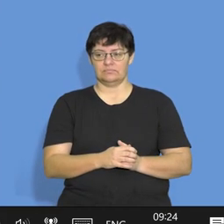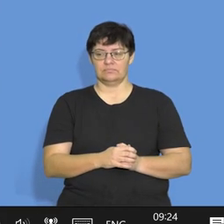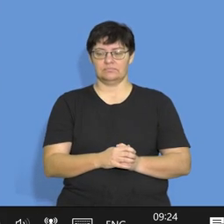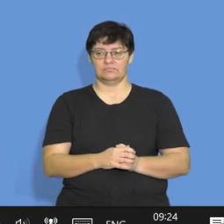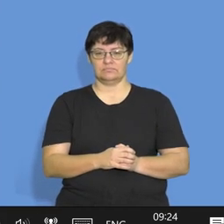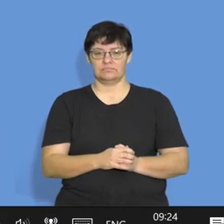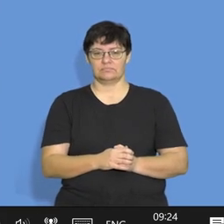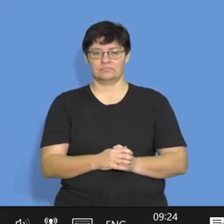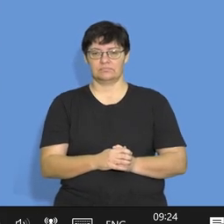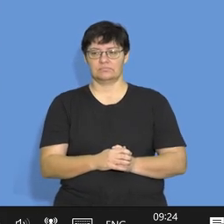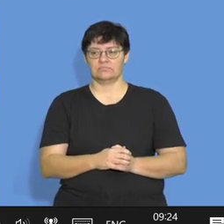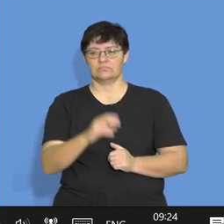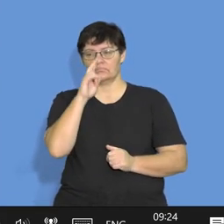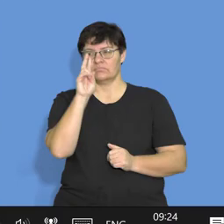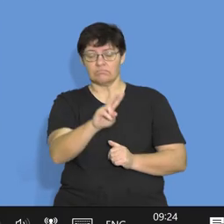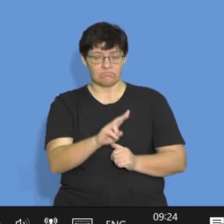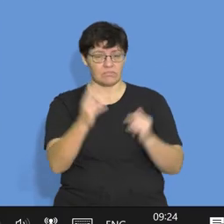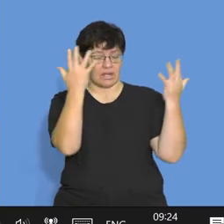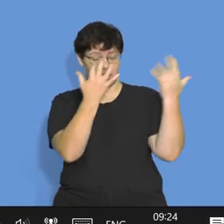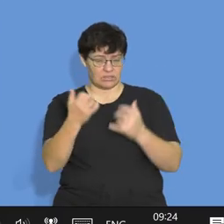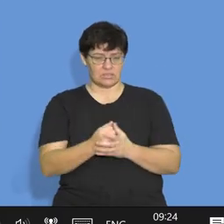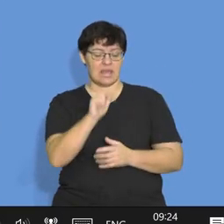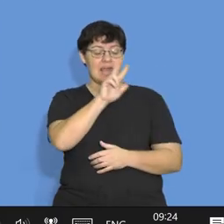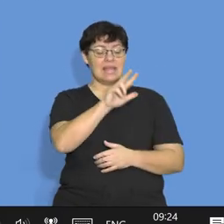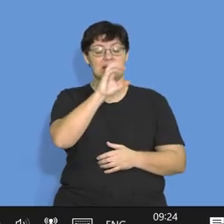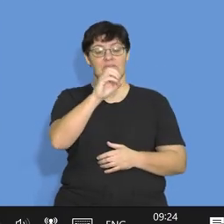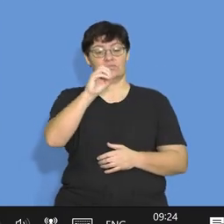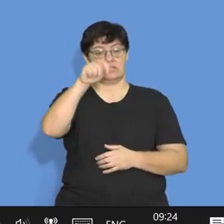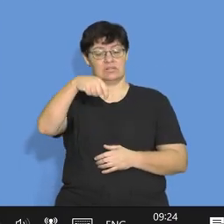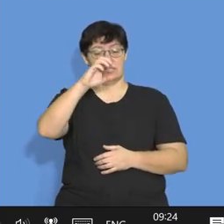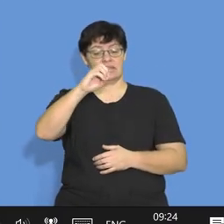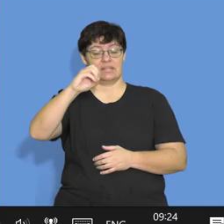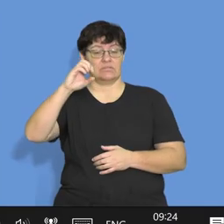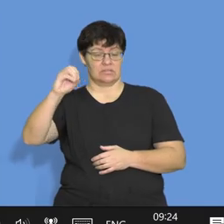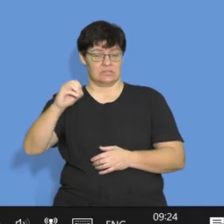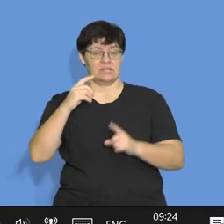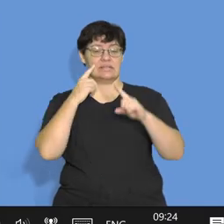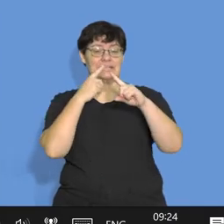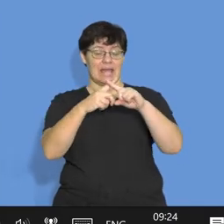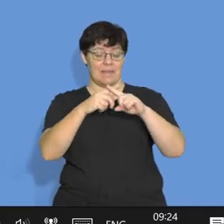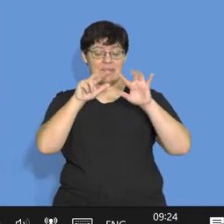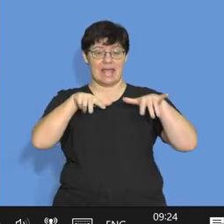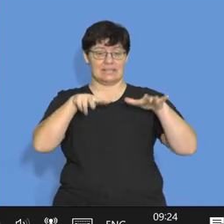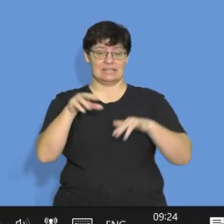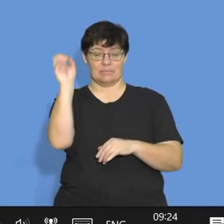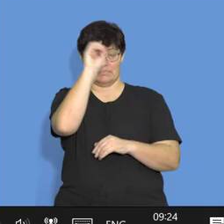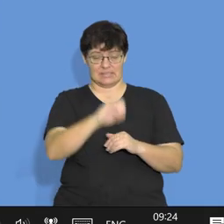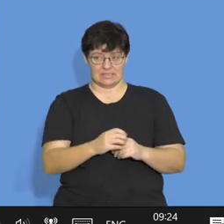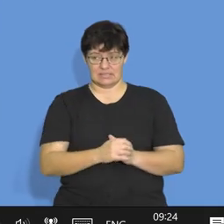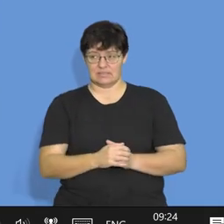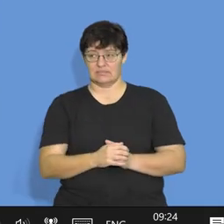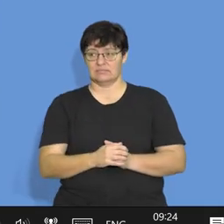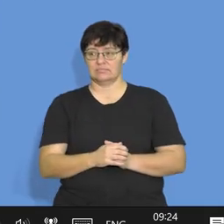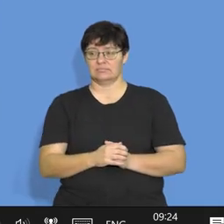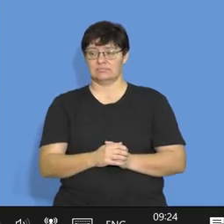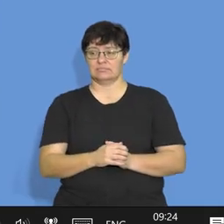if we look at our calculation, it's 800,000 times the 18%. Let's do that. Well,